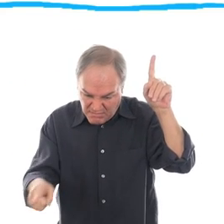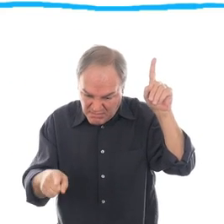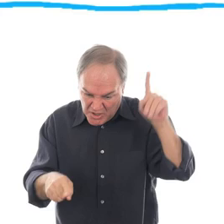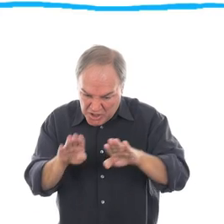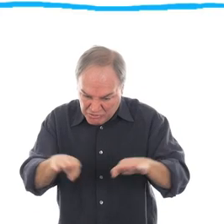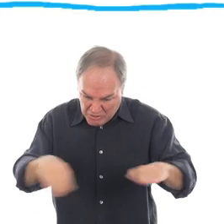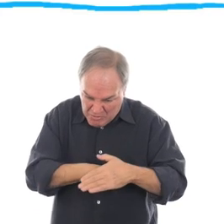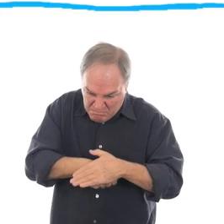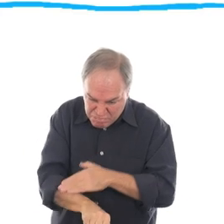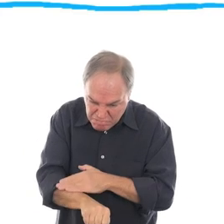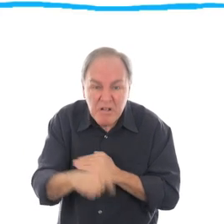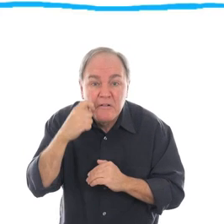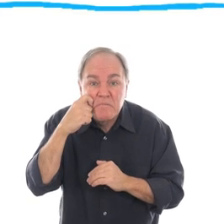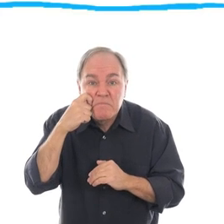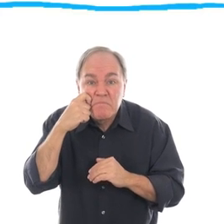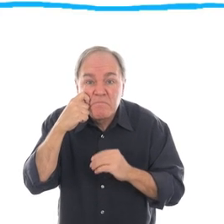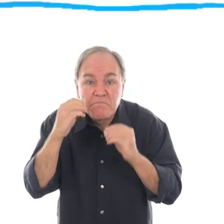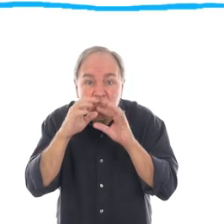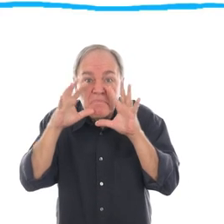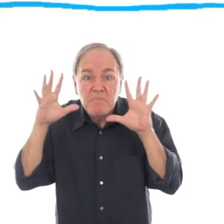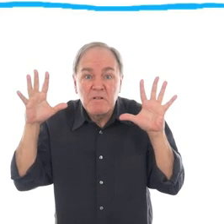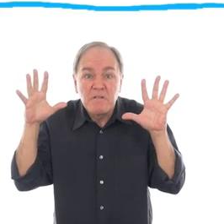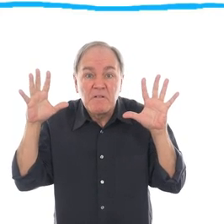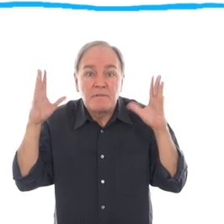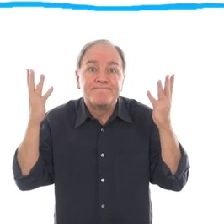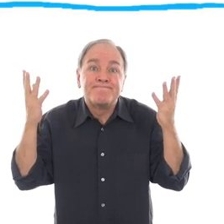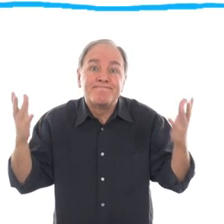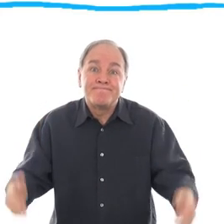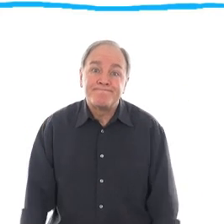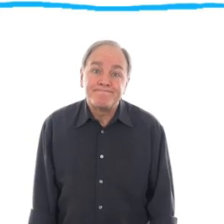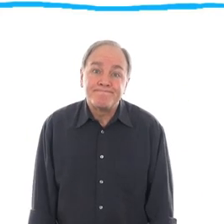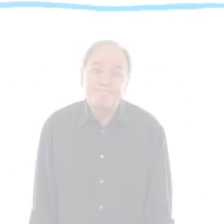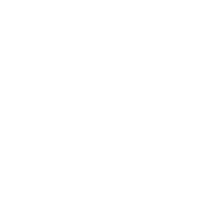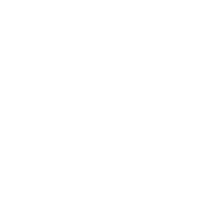of the punishment they get, is giving birth to albino children.